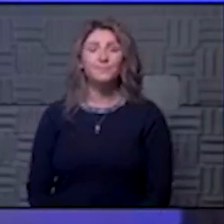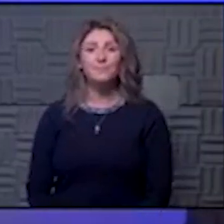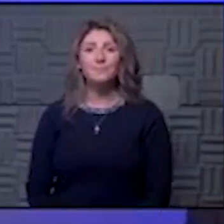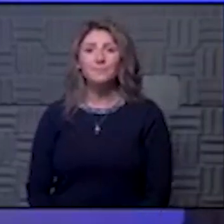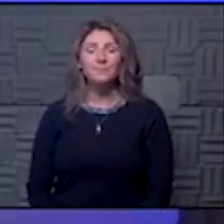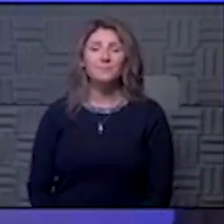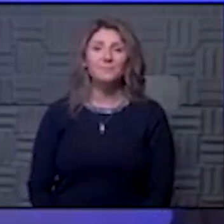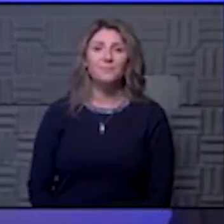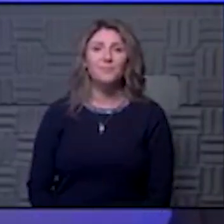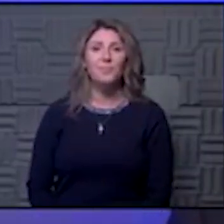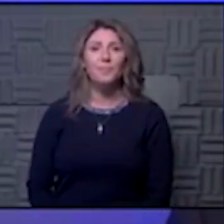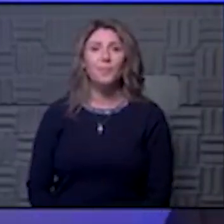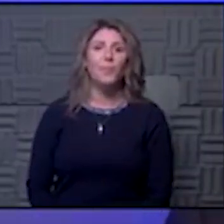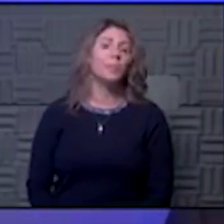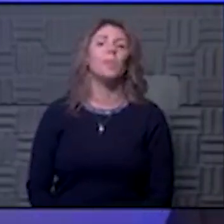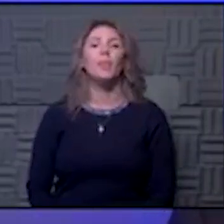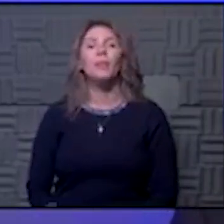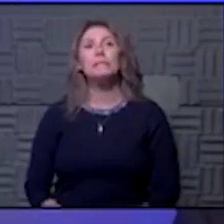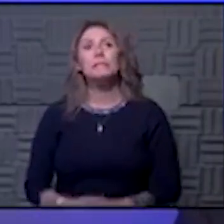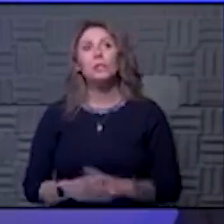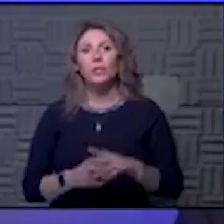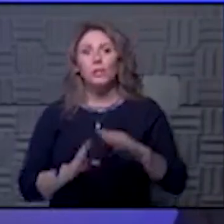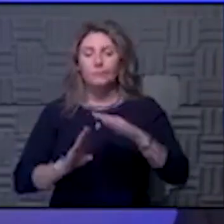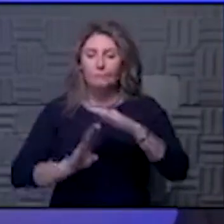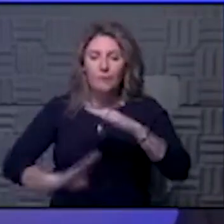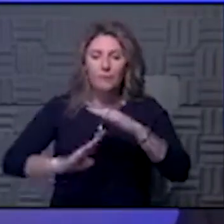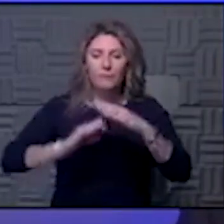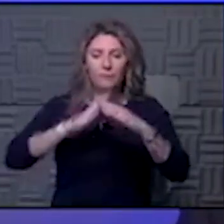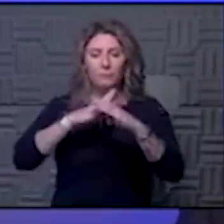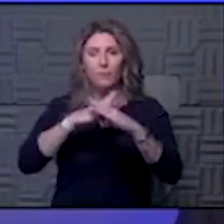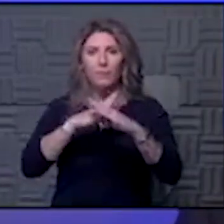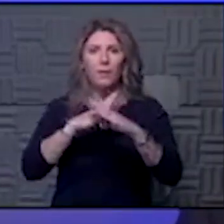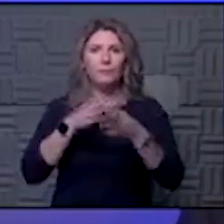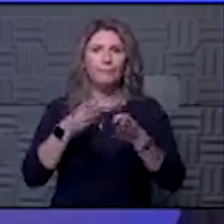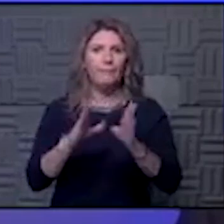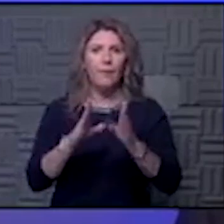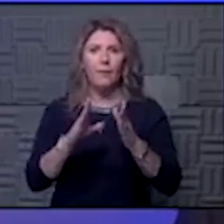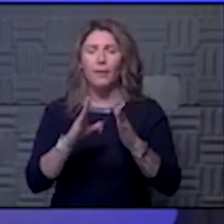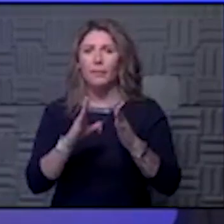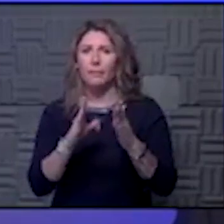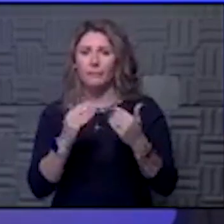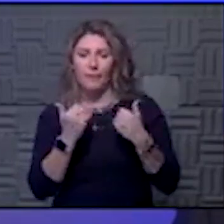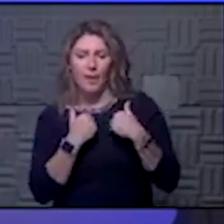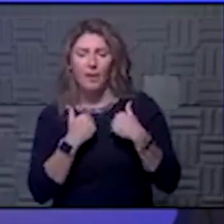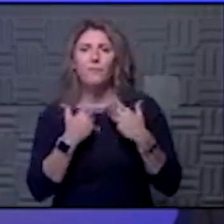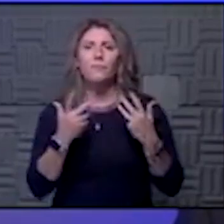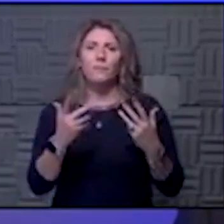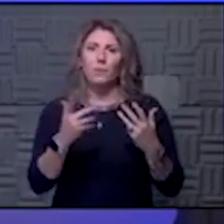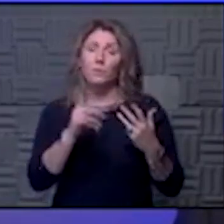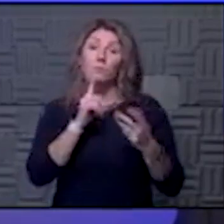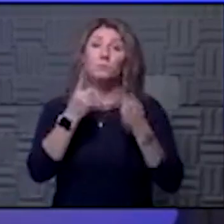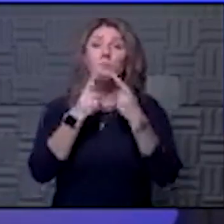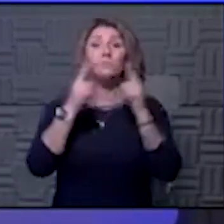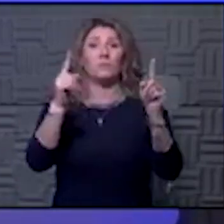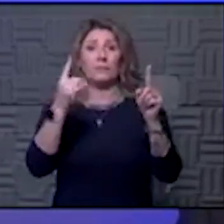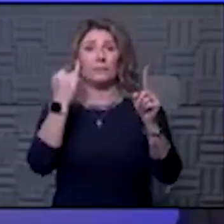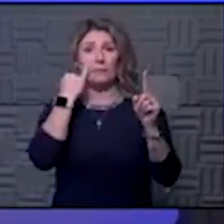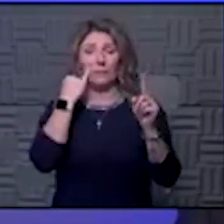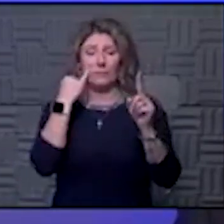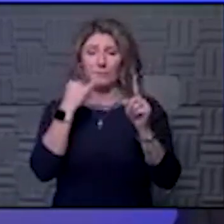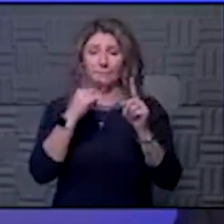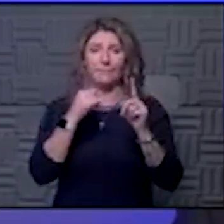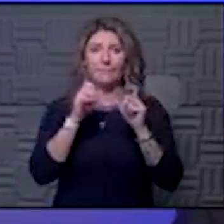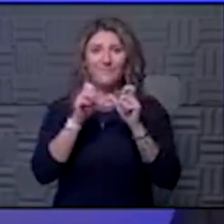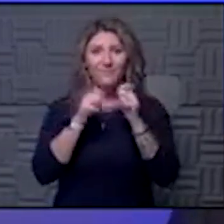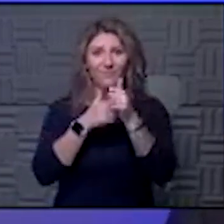So the basic prevention methods that we have are quite effective if we continue to follow